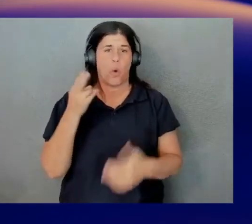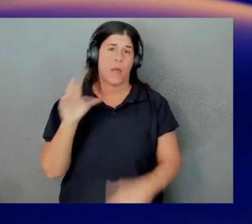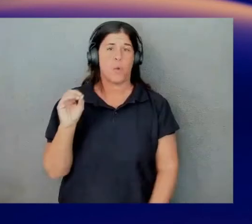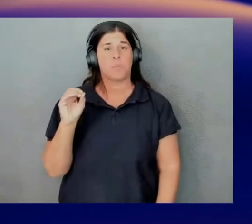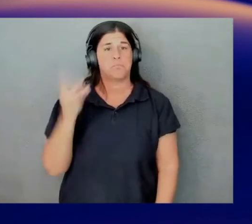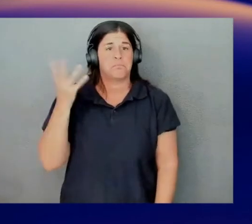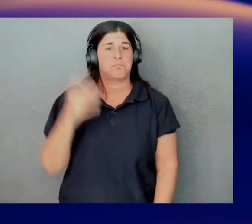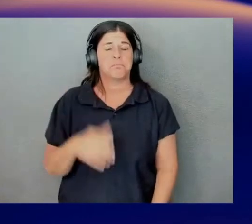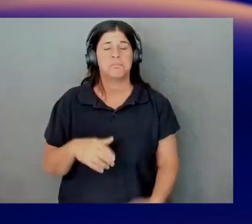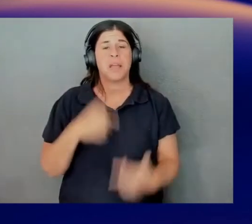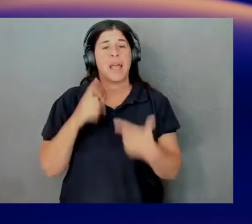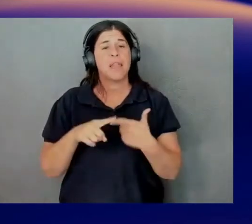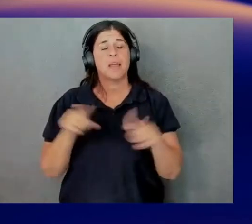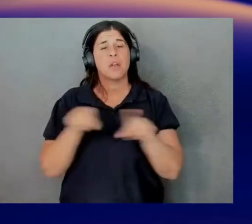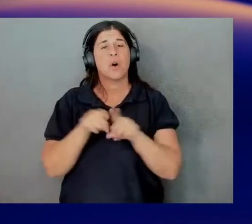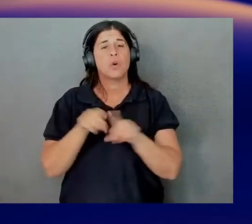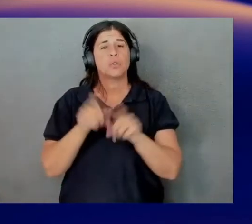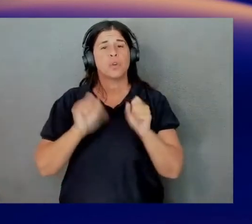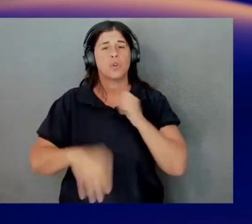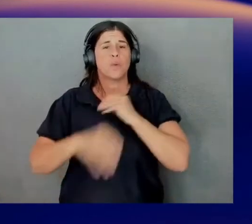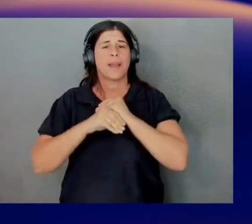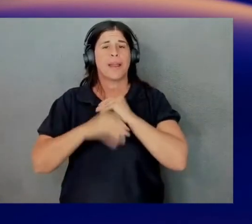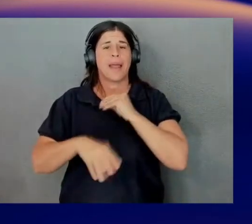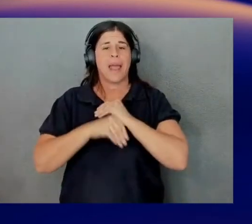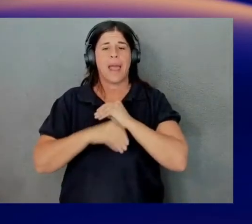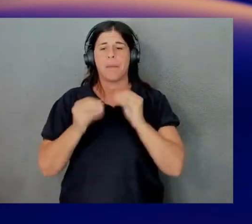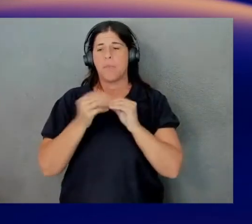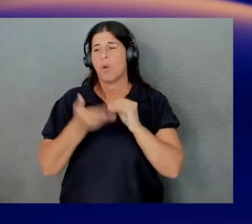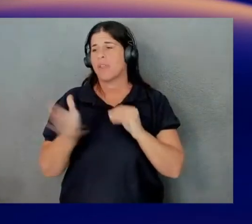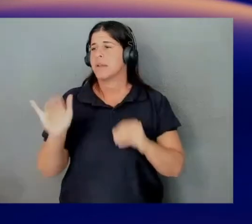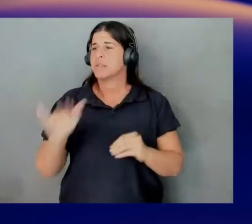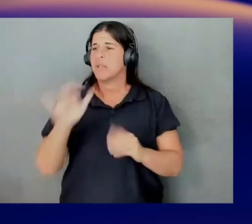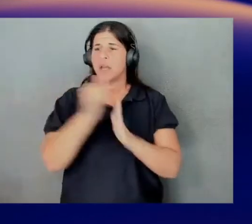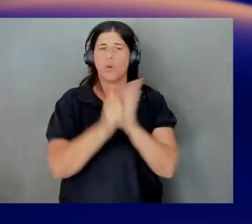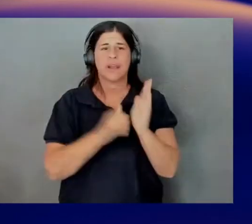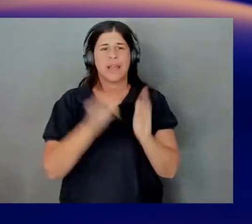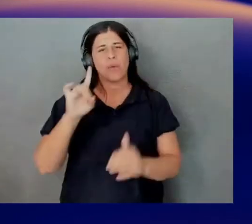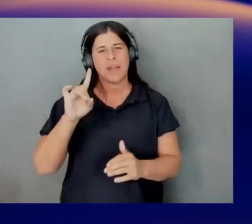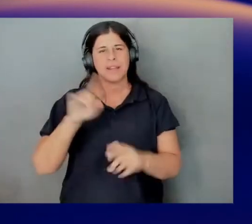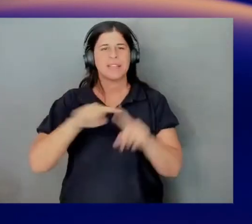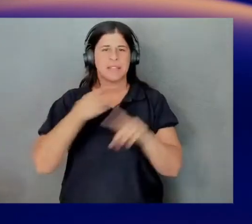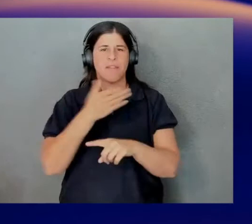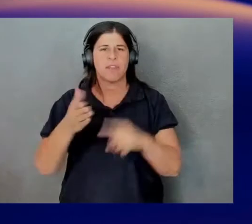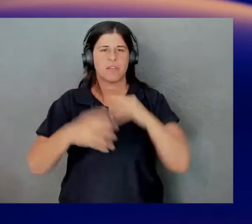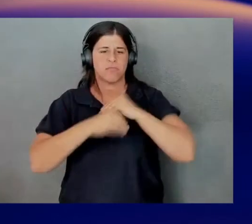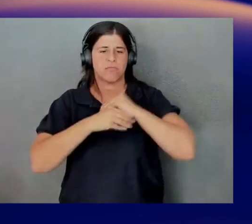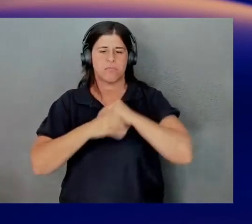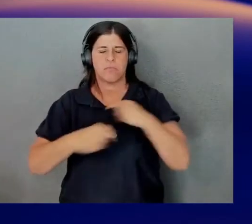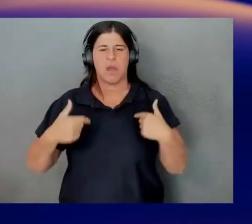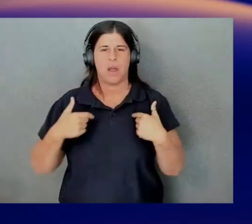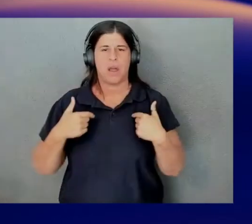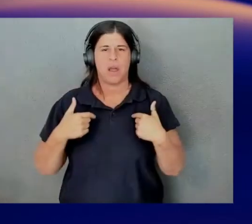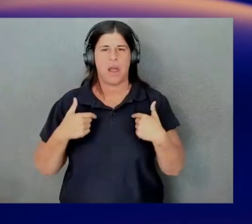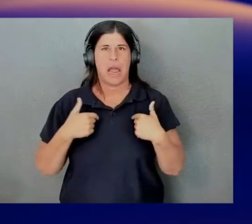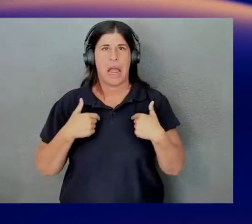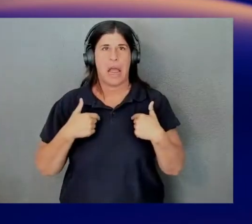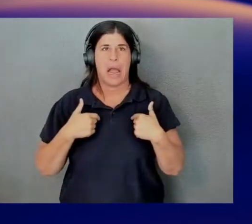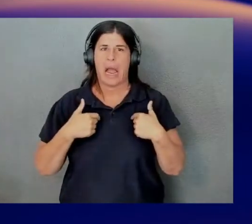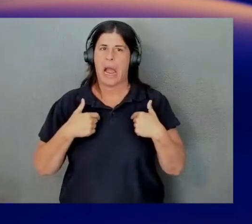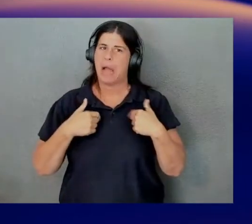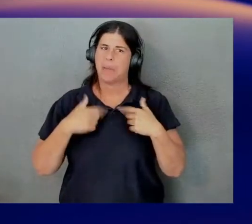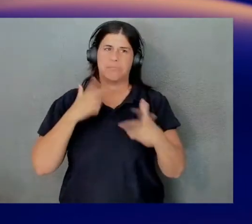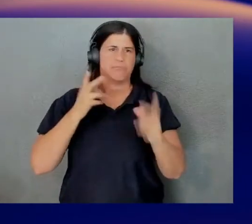And then you can also add additional stuff, like your account IDs and everything else. I'm flying through this, but really,